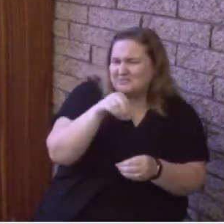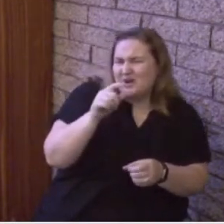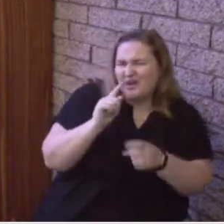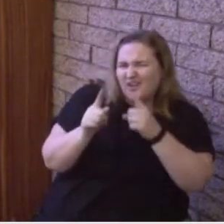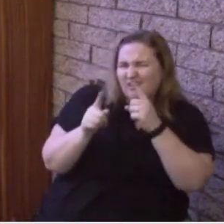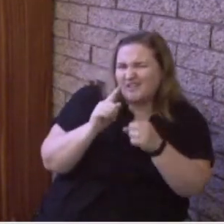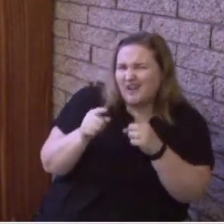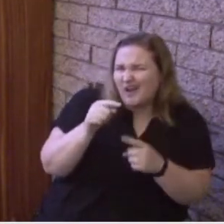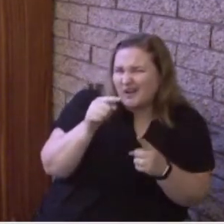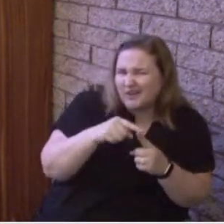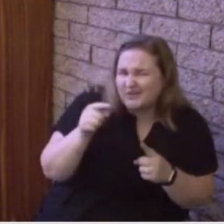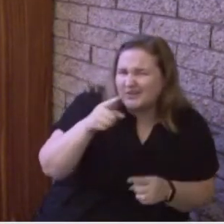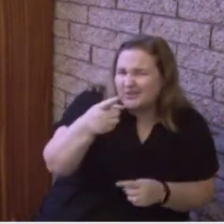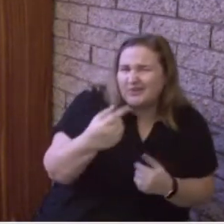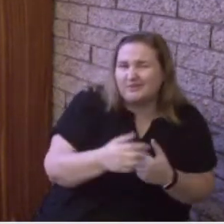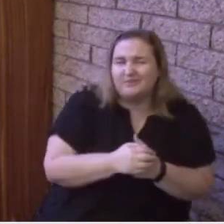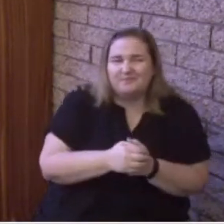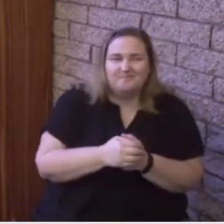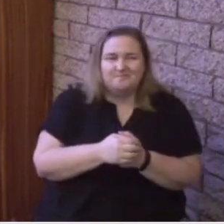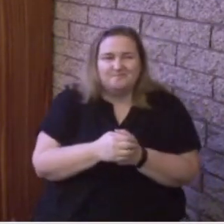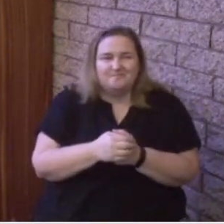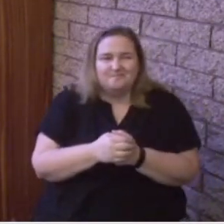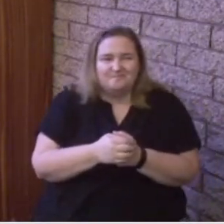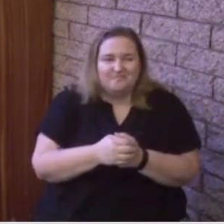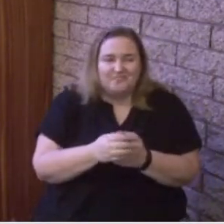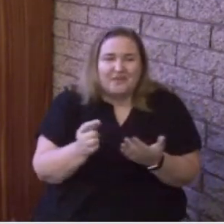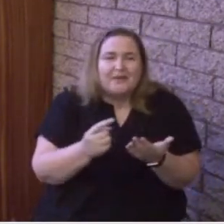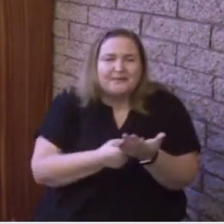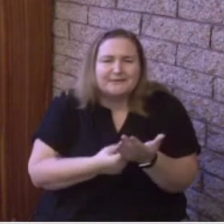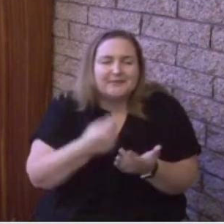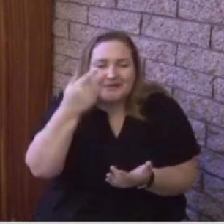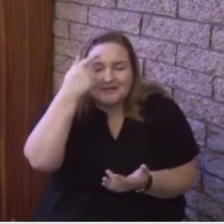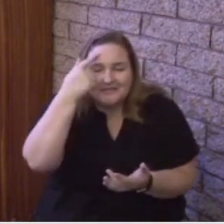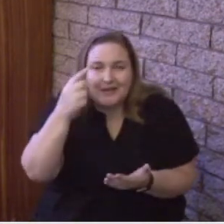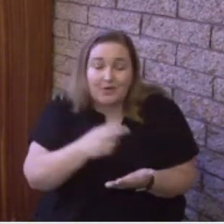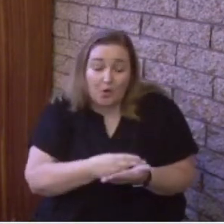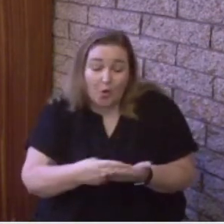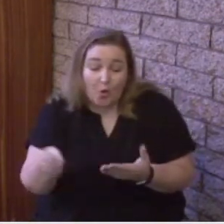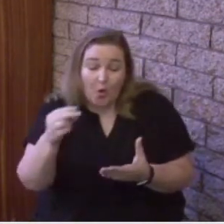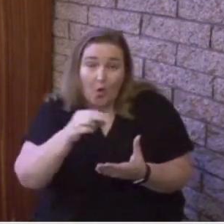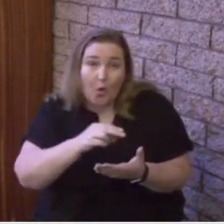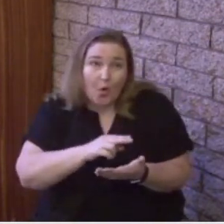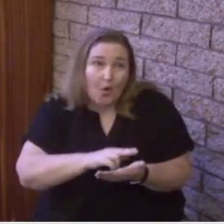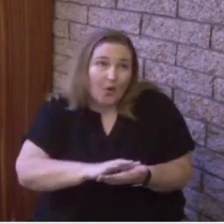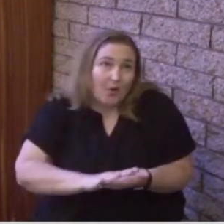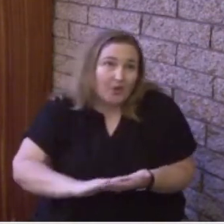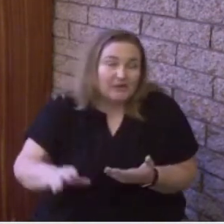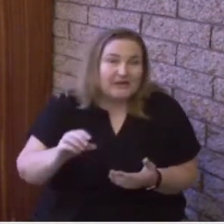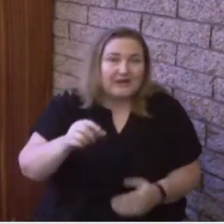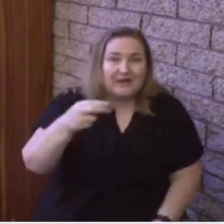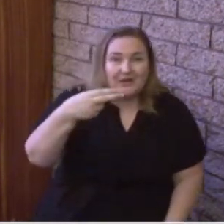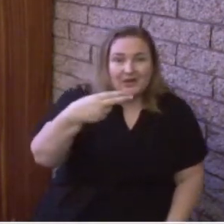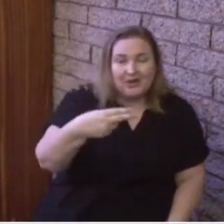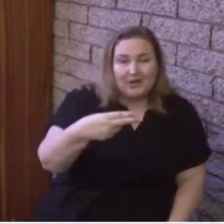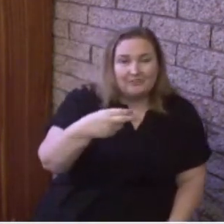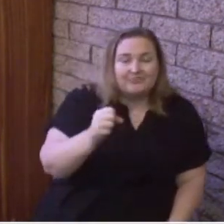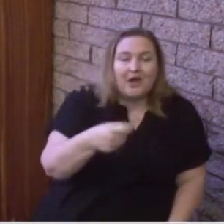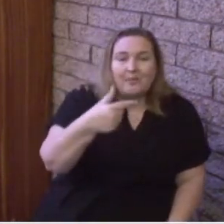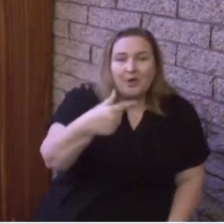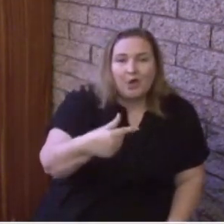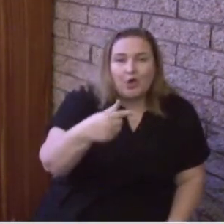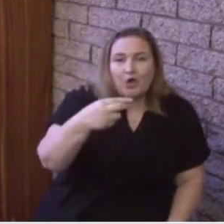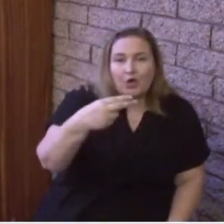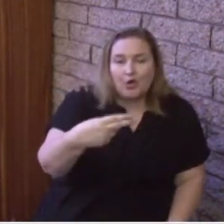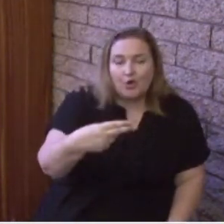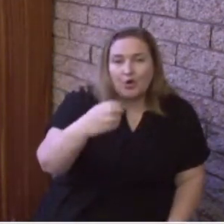and call it the Holy Ghost. That's not a good concept in our conversations. It makes people